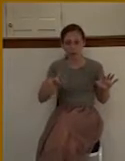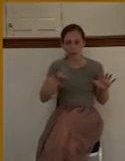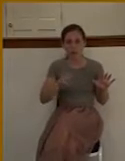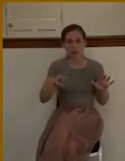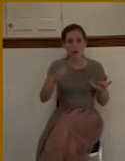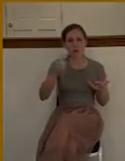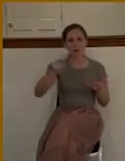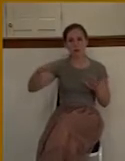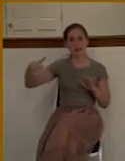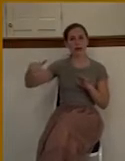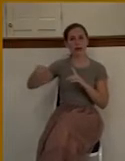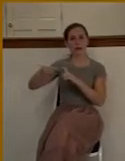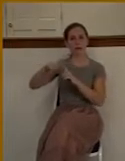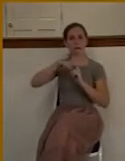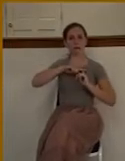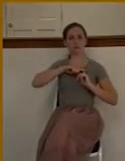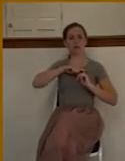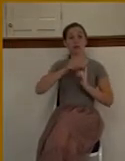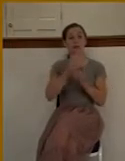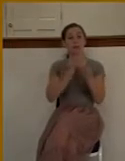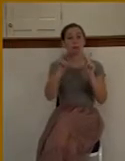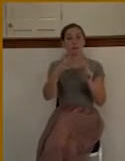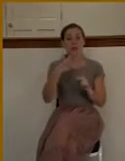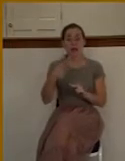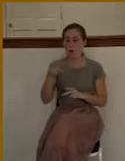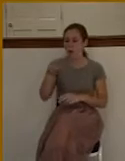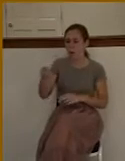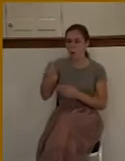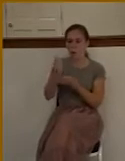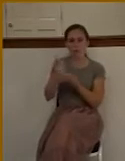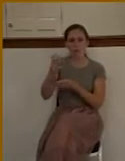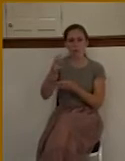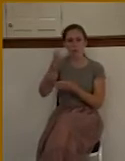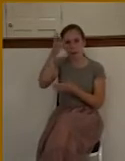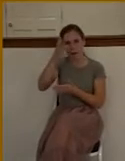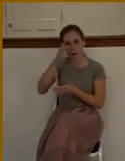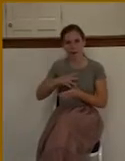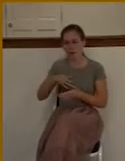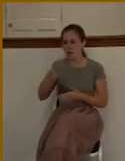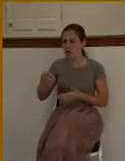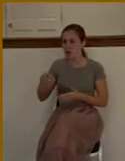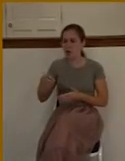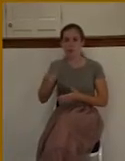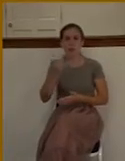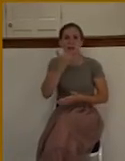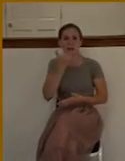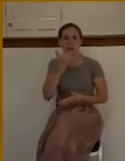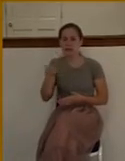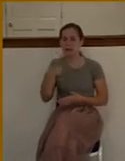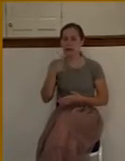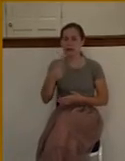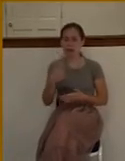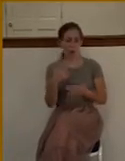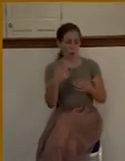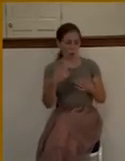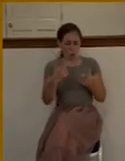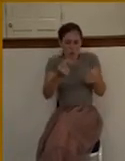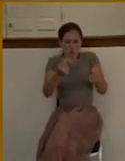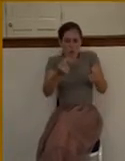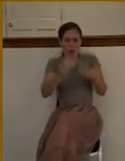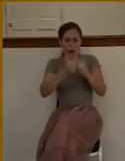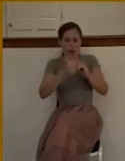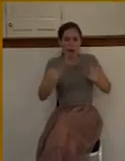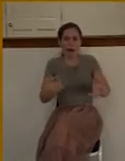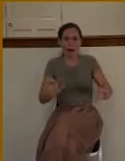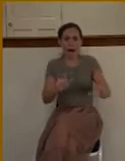face. Now, some people say, well, he was mistaken in asking, what good things shall I do? But the Bible yet, we know that it's not